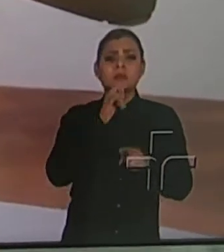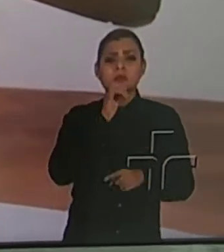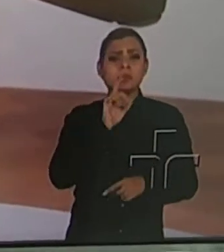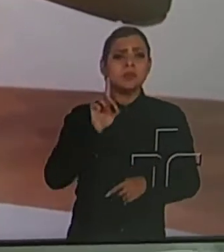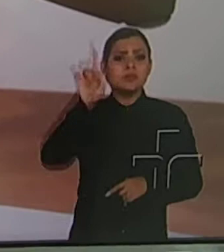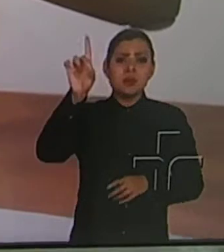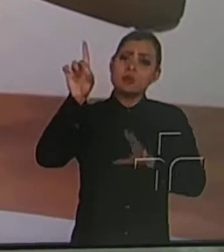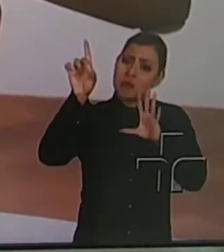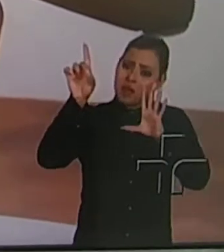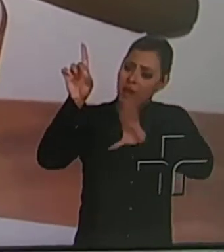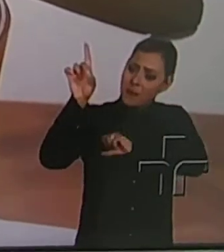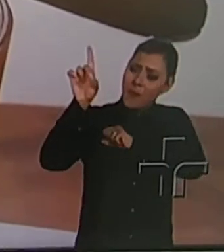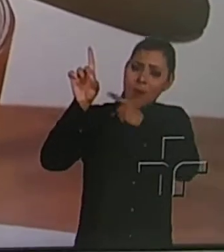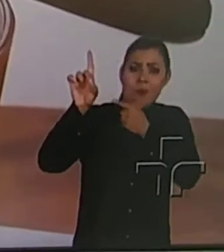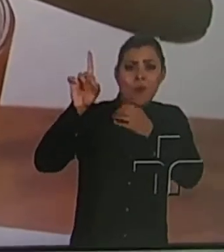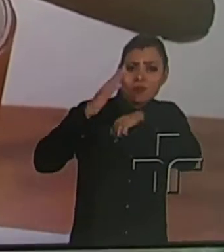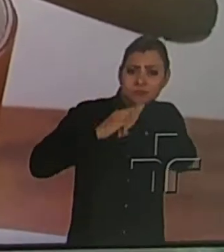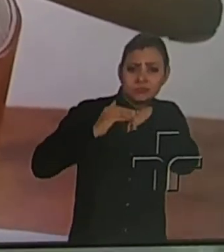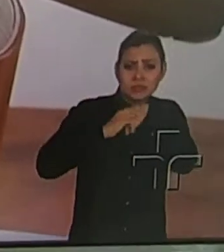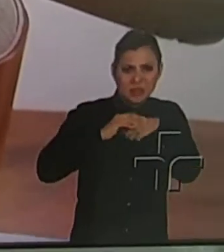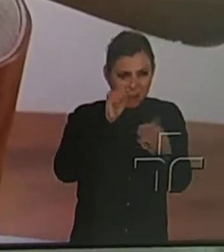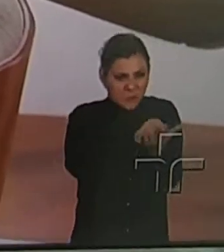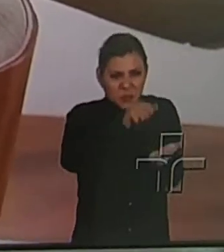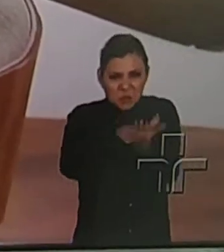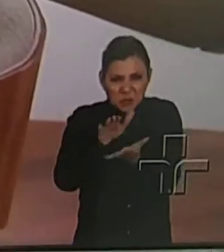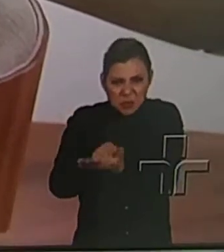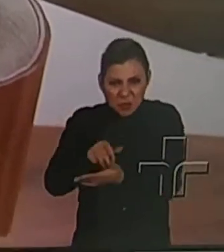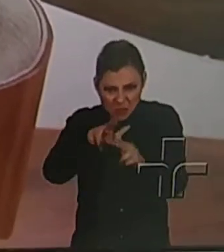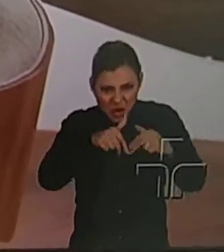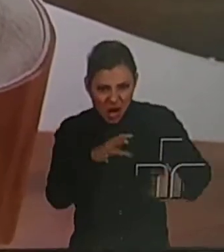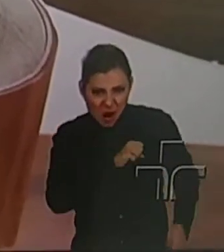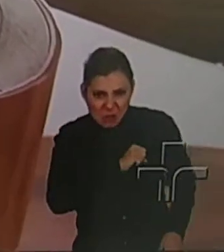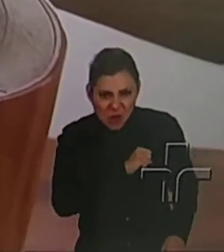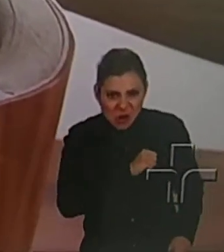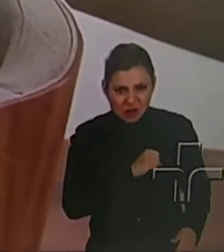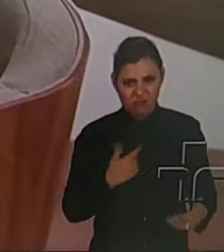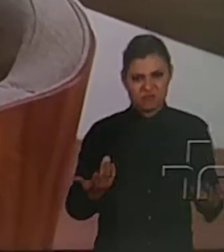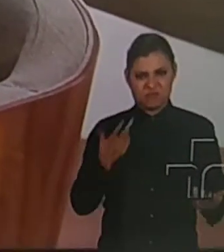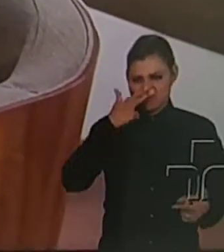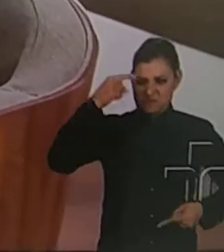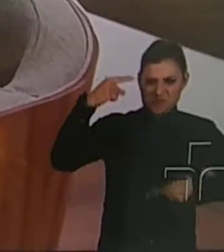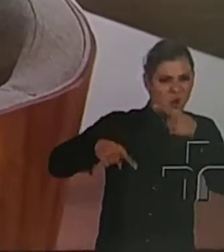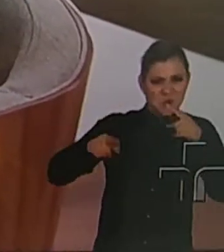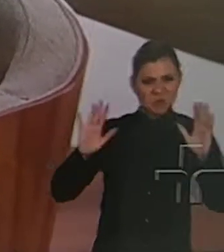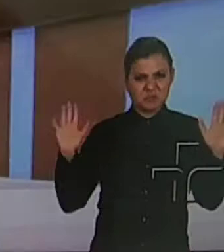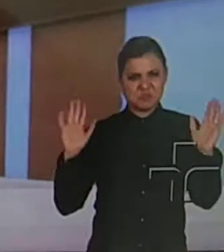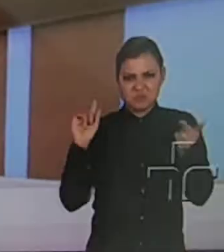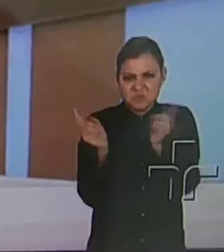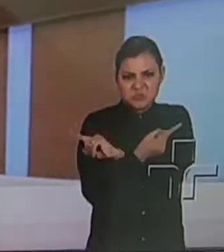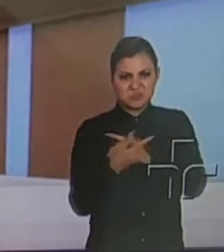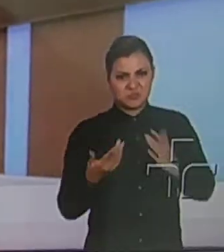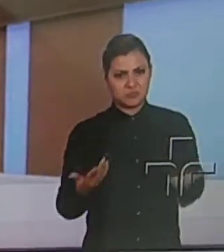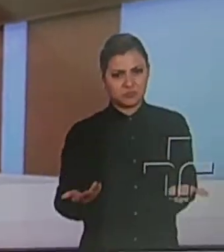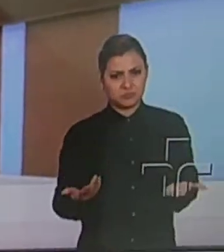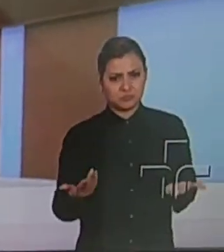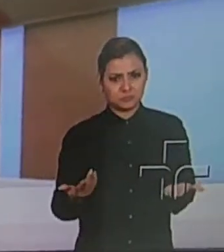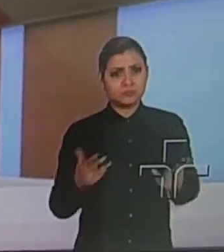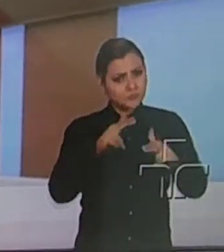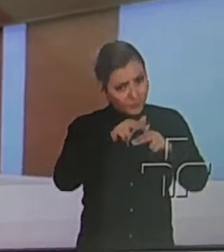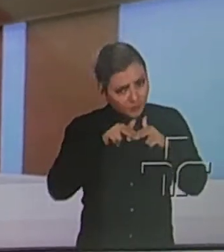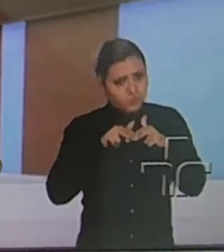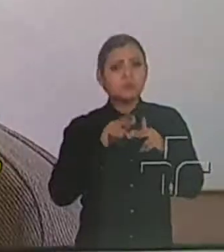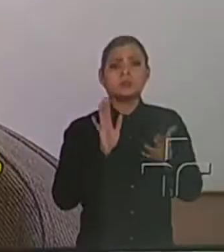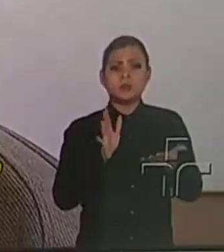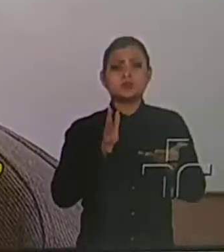people just for loving each other? It seems totally unreasonable to me. So, as far as I can tell, the source of